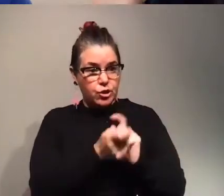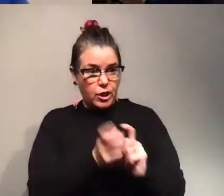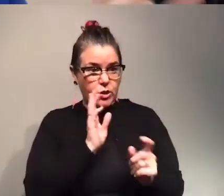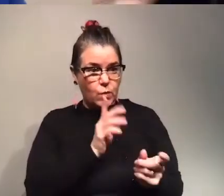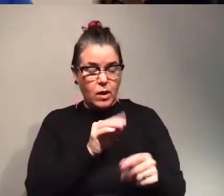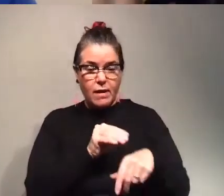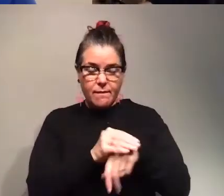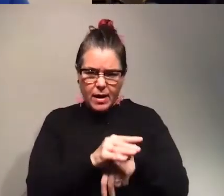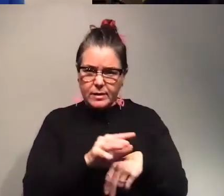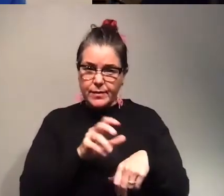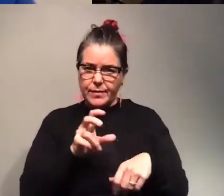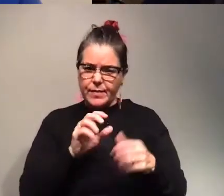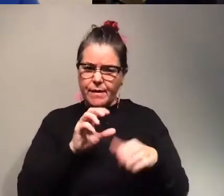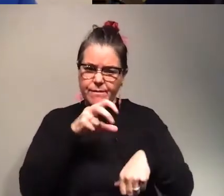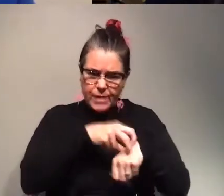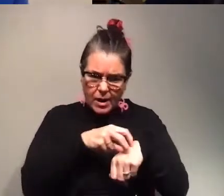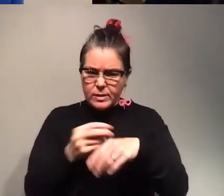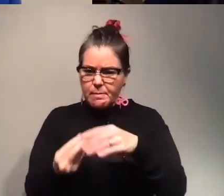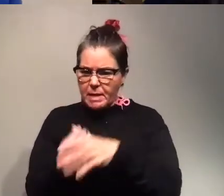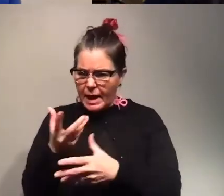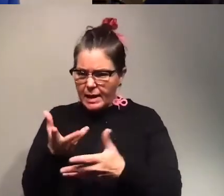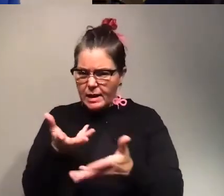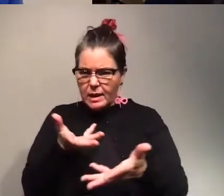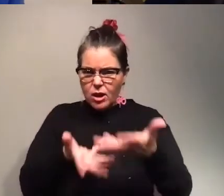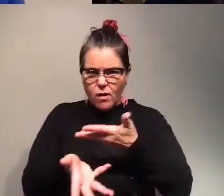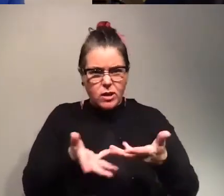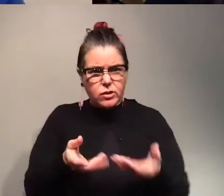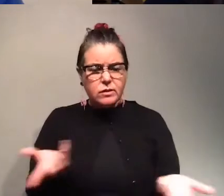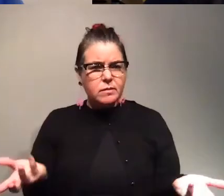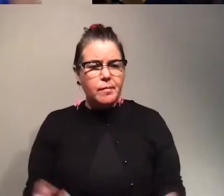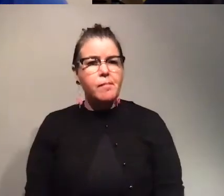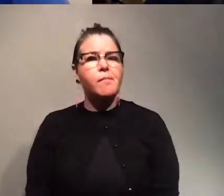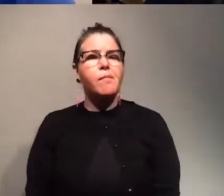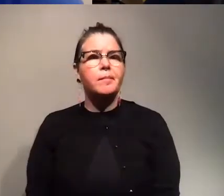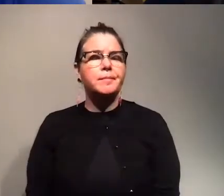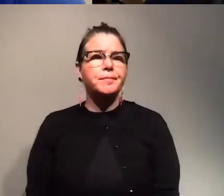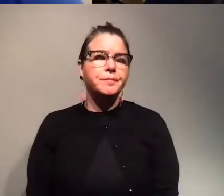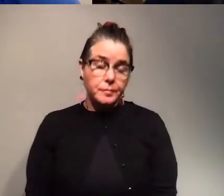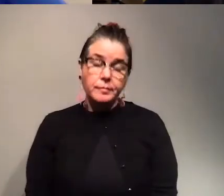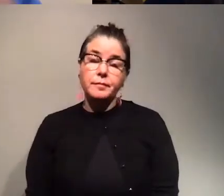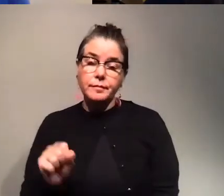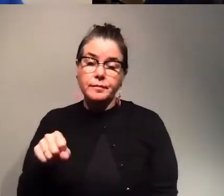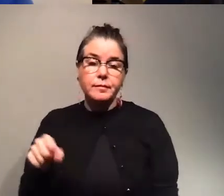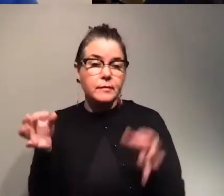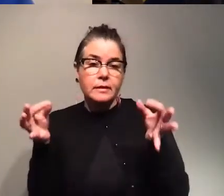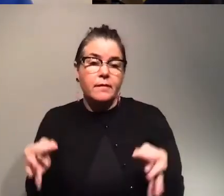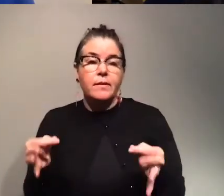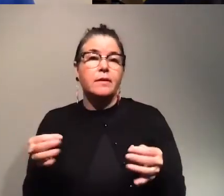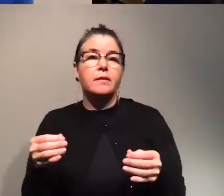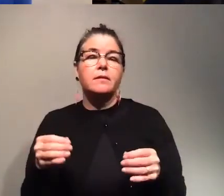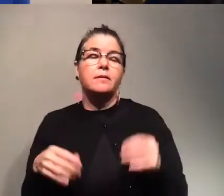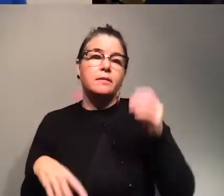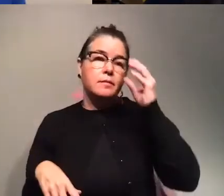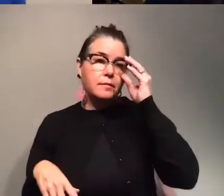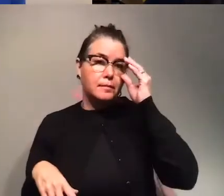viruses and plants interact with one another? Yeah, definitely. So there have not been